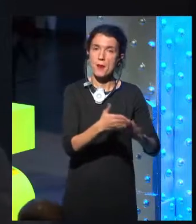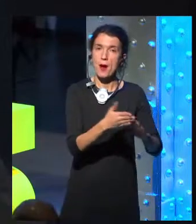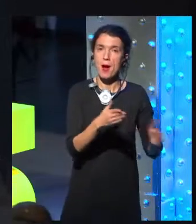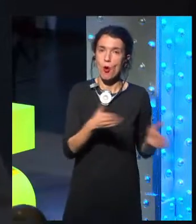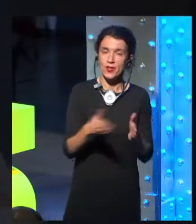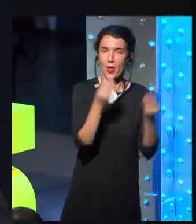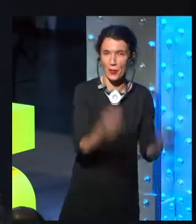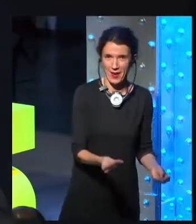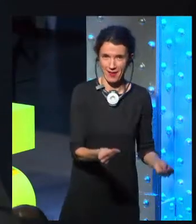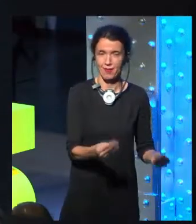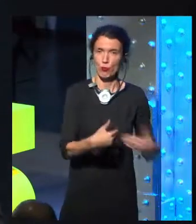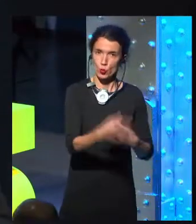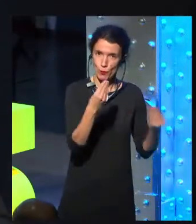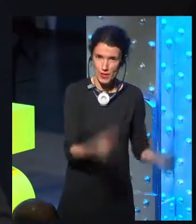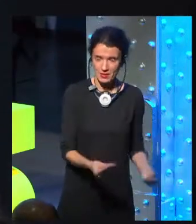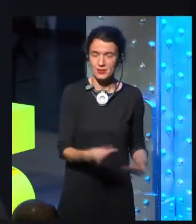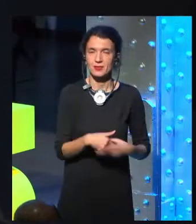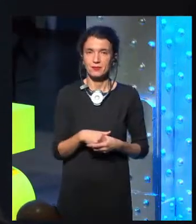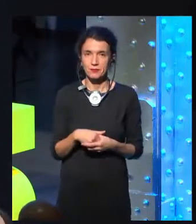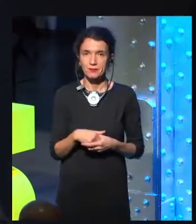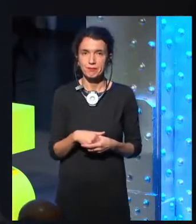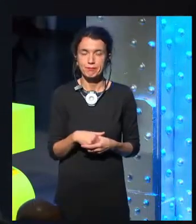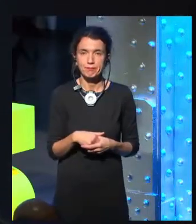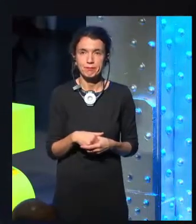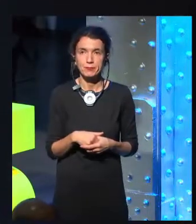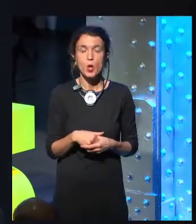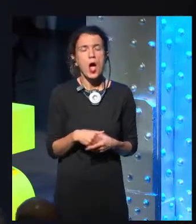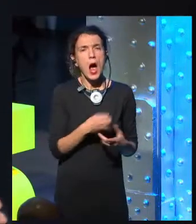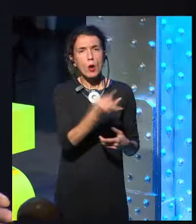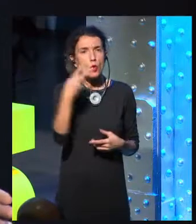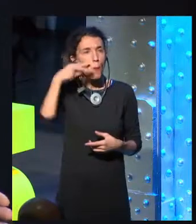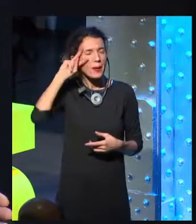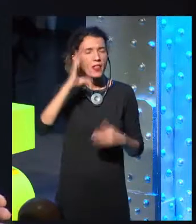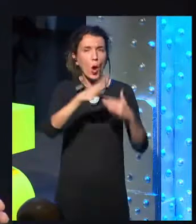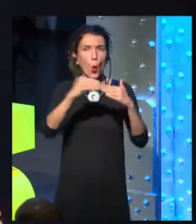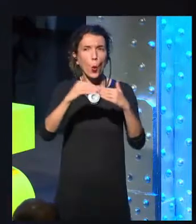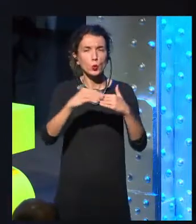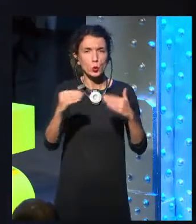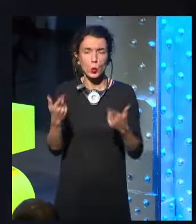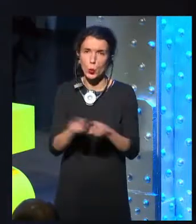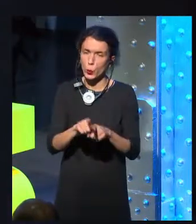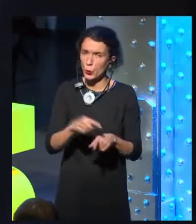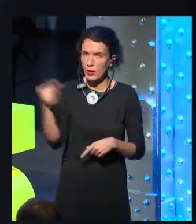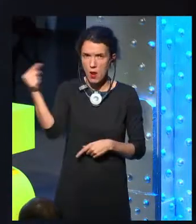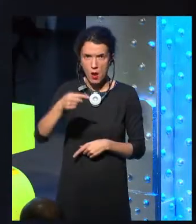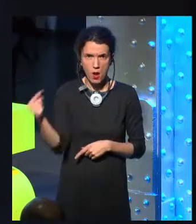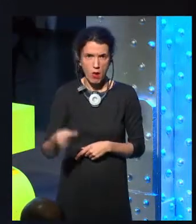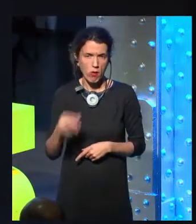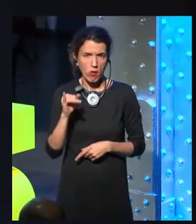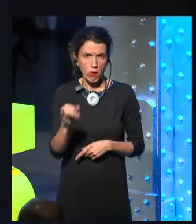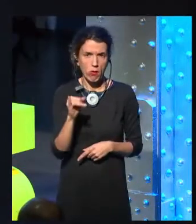bad user experiences that we have to deal with. And eventually if we automate too much too early,